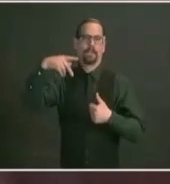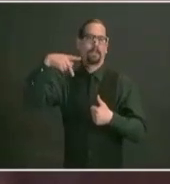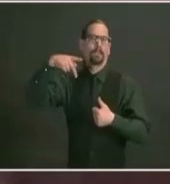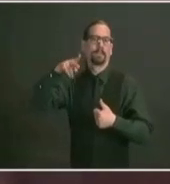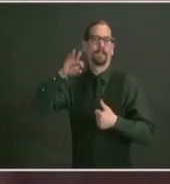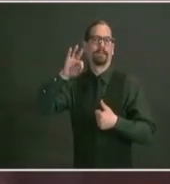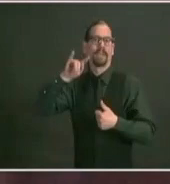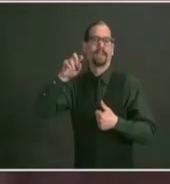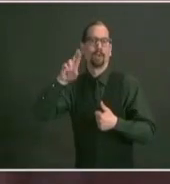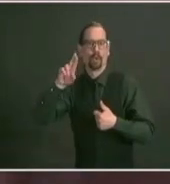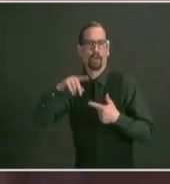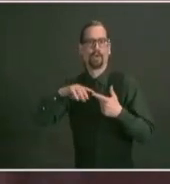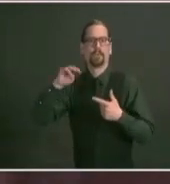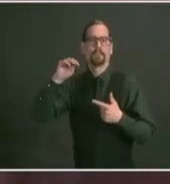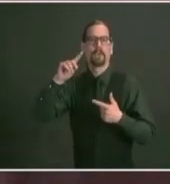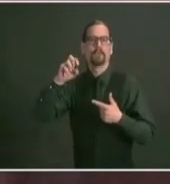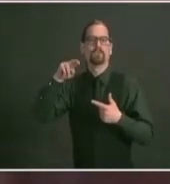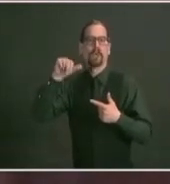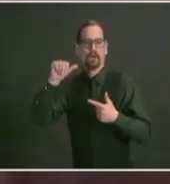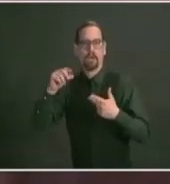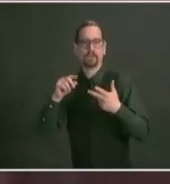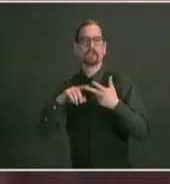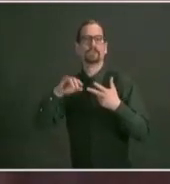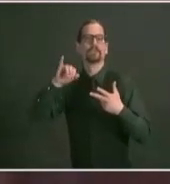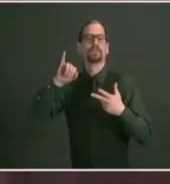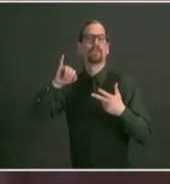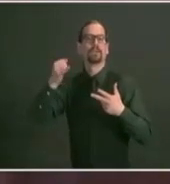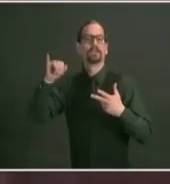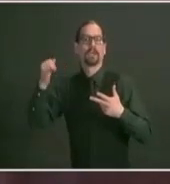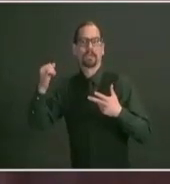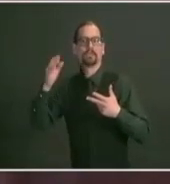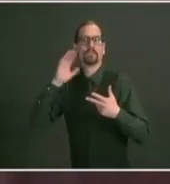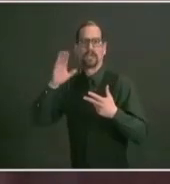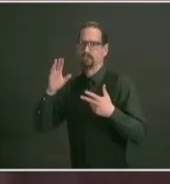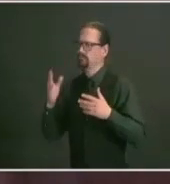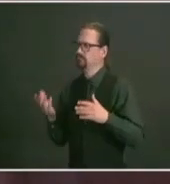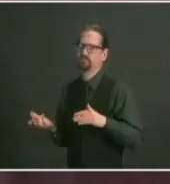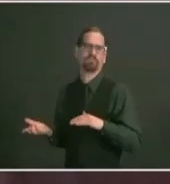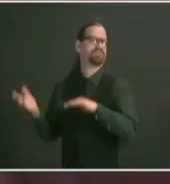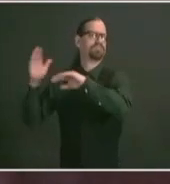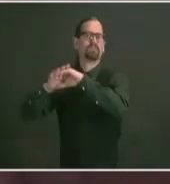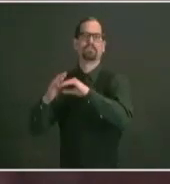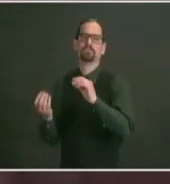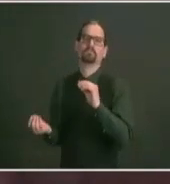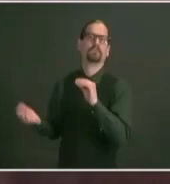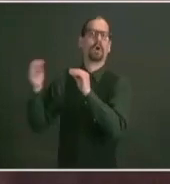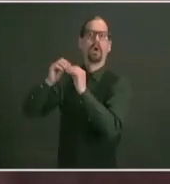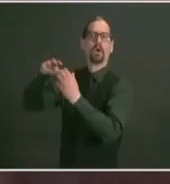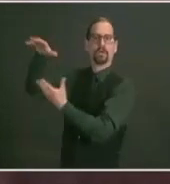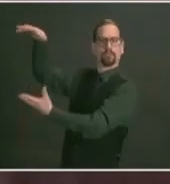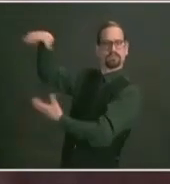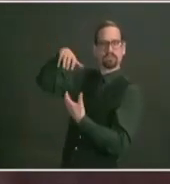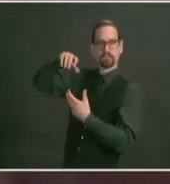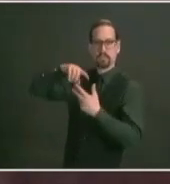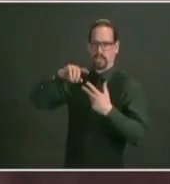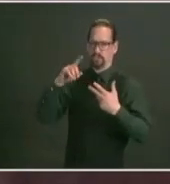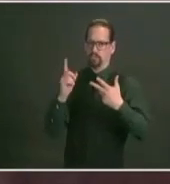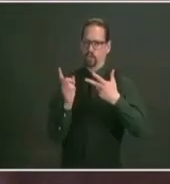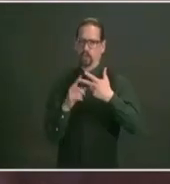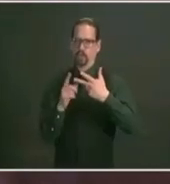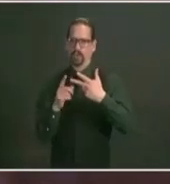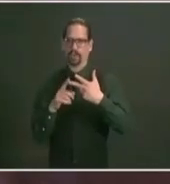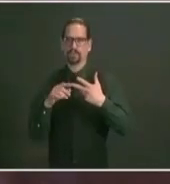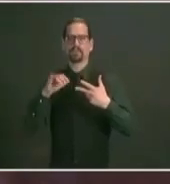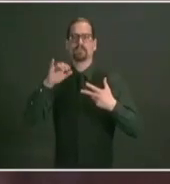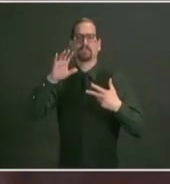currently johnson and johnson is producing roughly 500 000 doses a week right now for the